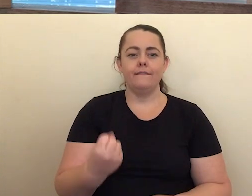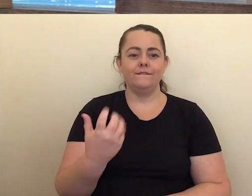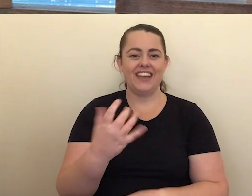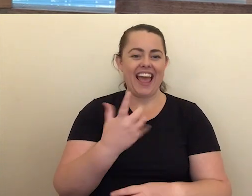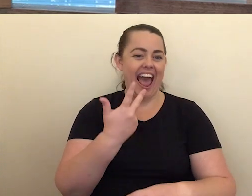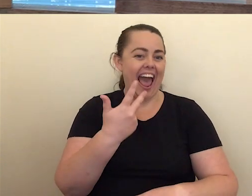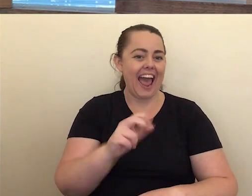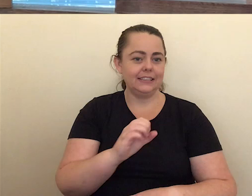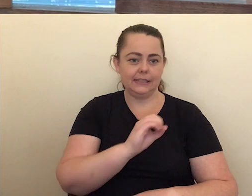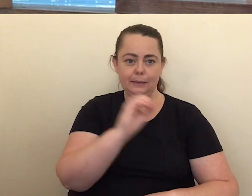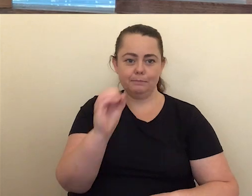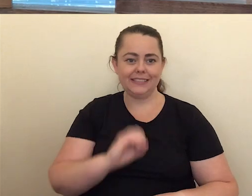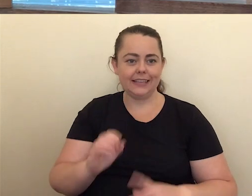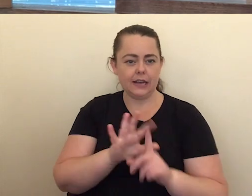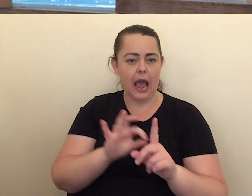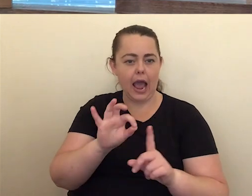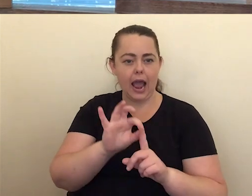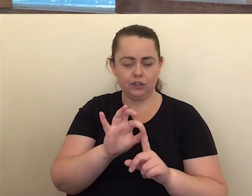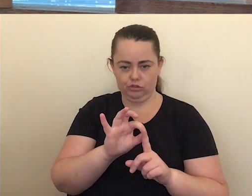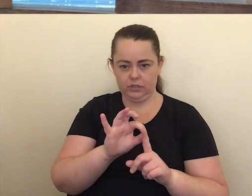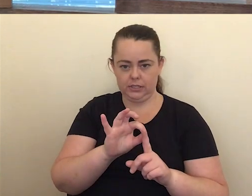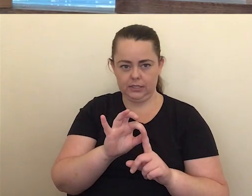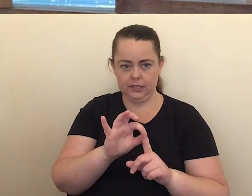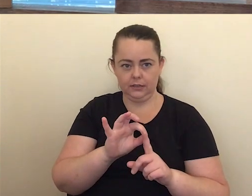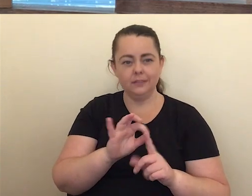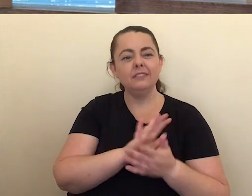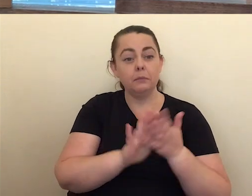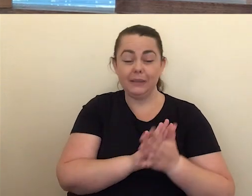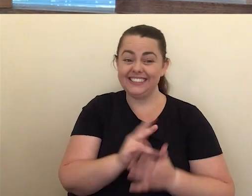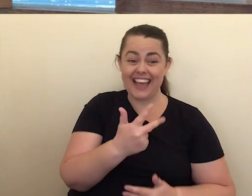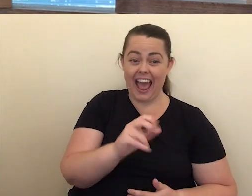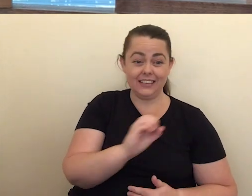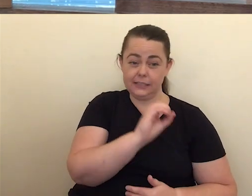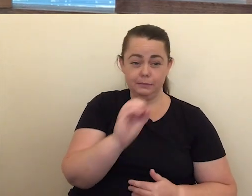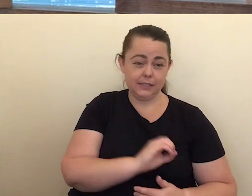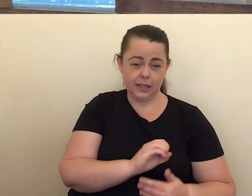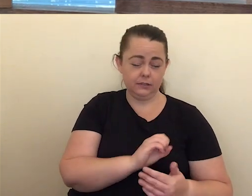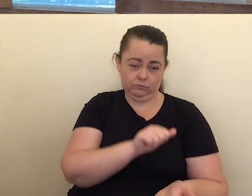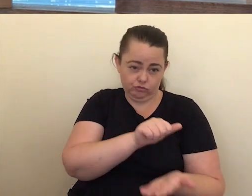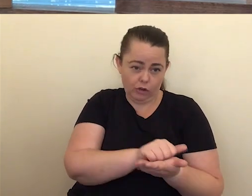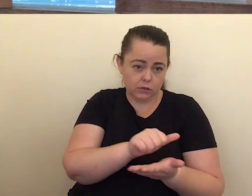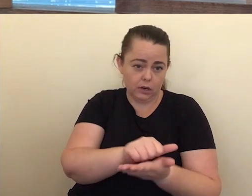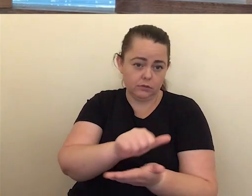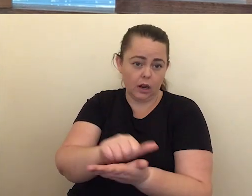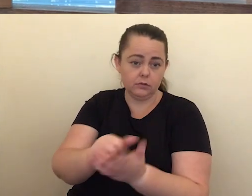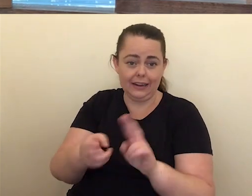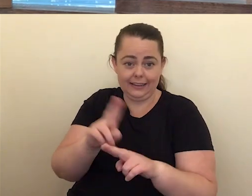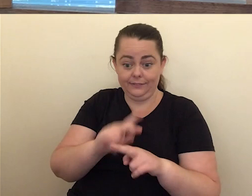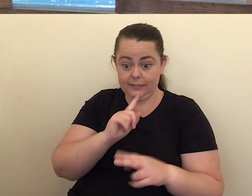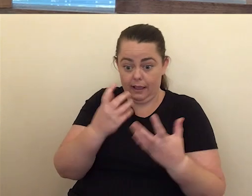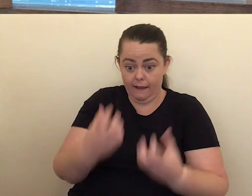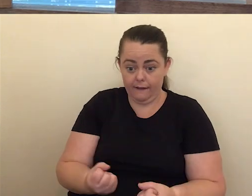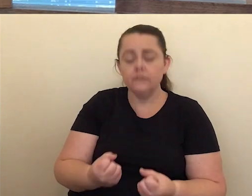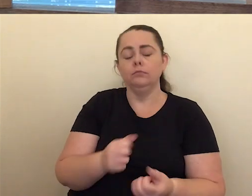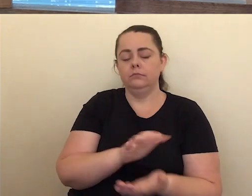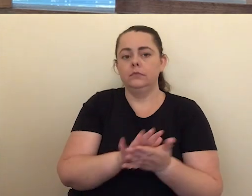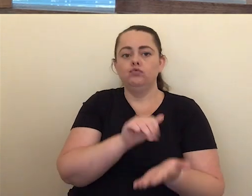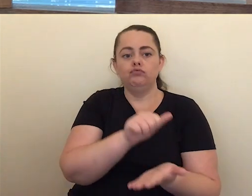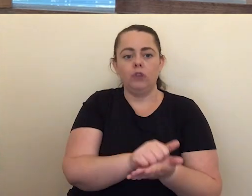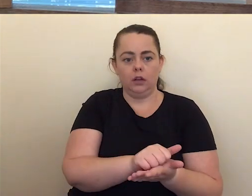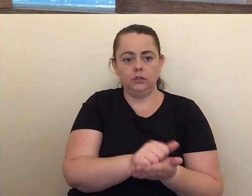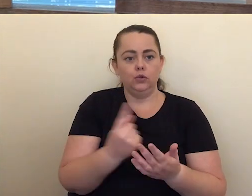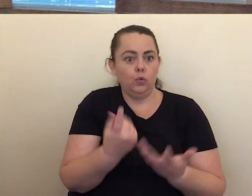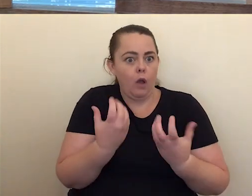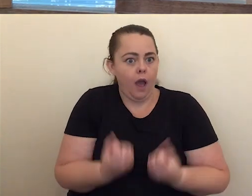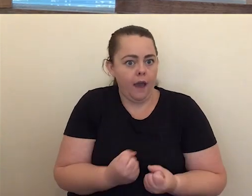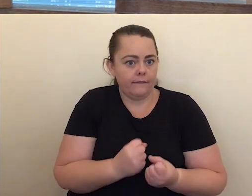% of tests, we can expect to be accurate in detecting infection in somebody who has infection. What that does